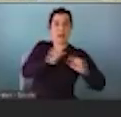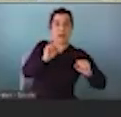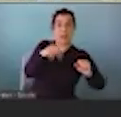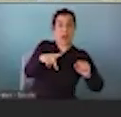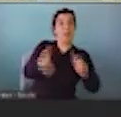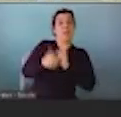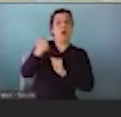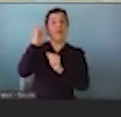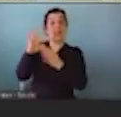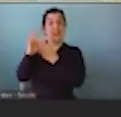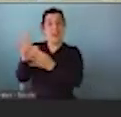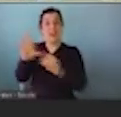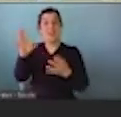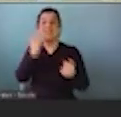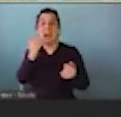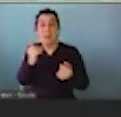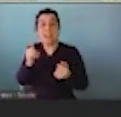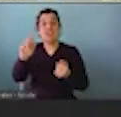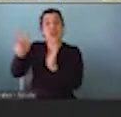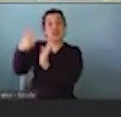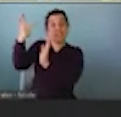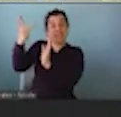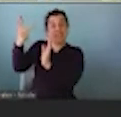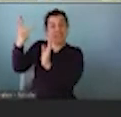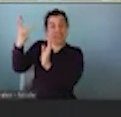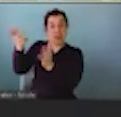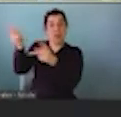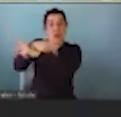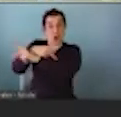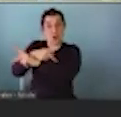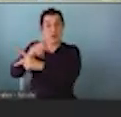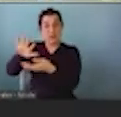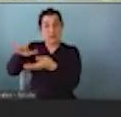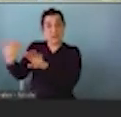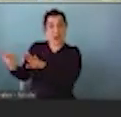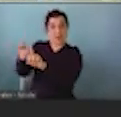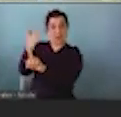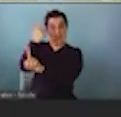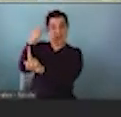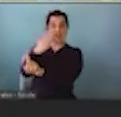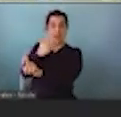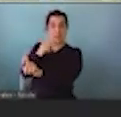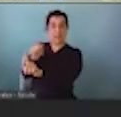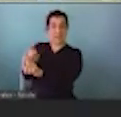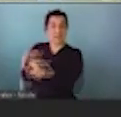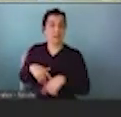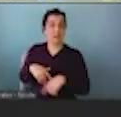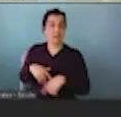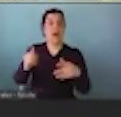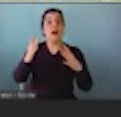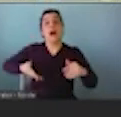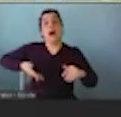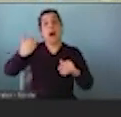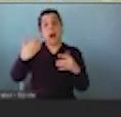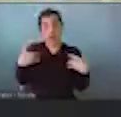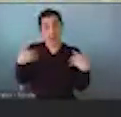diseases, in particular diabetes, a threefold high risk of dying from diabetes. Now, rising health care costs, in